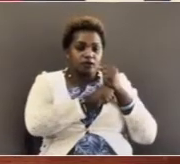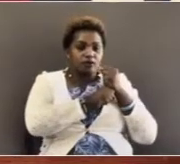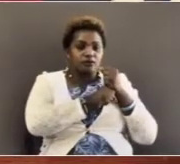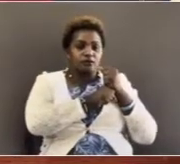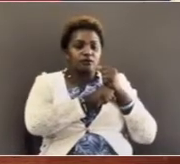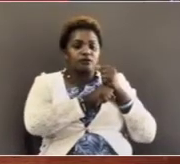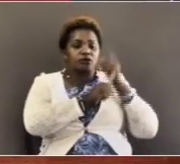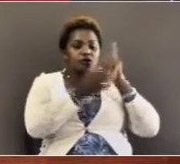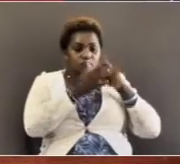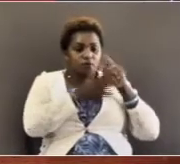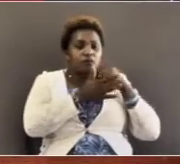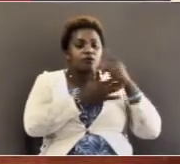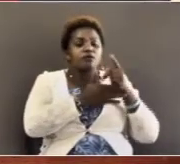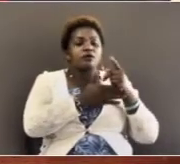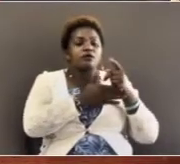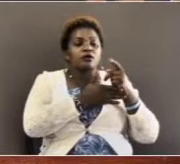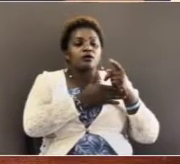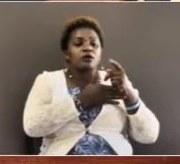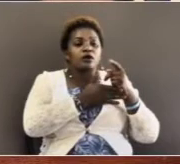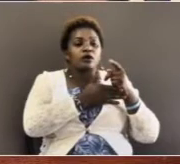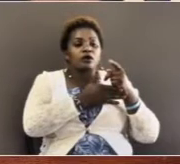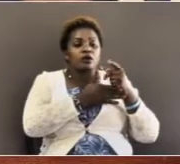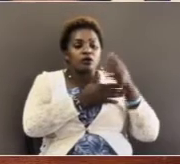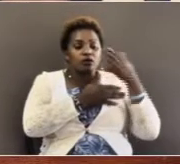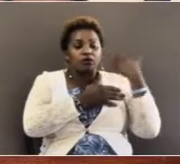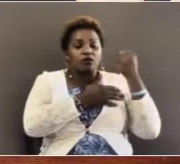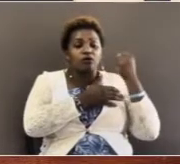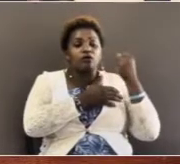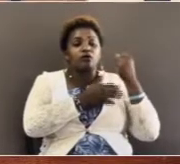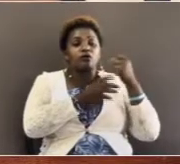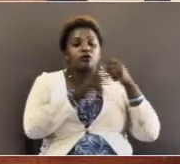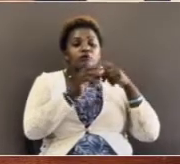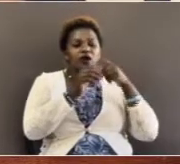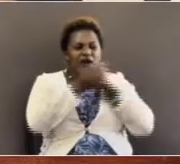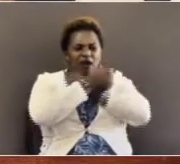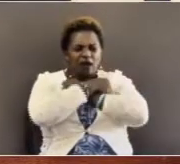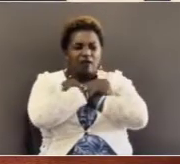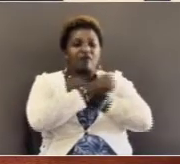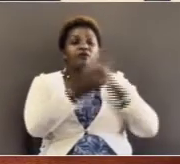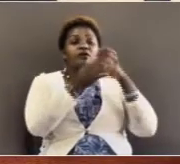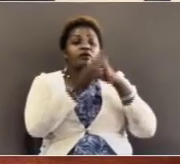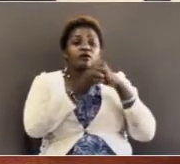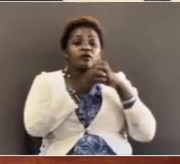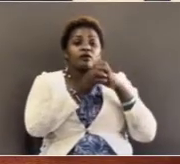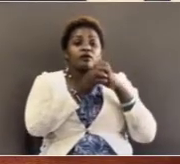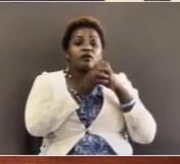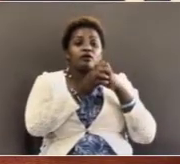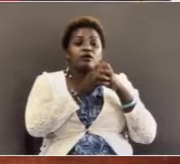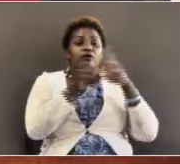What they said is that he was a royal companion